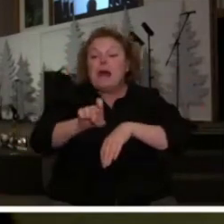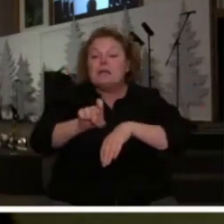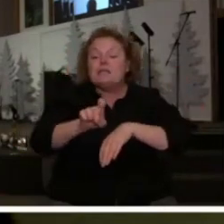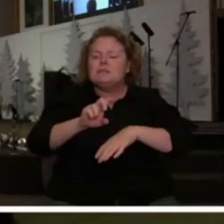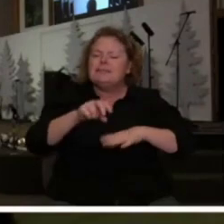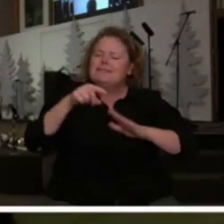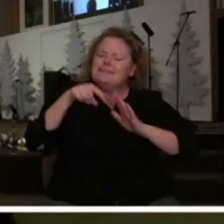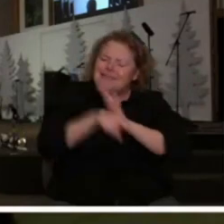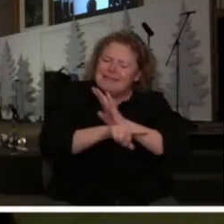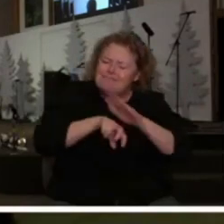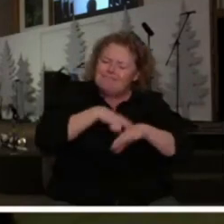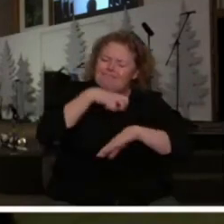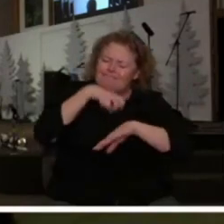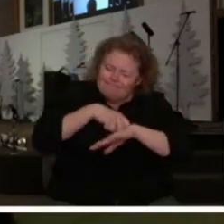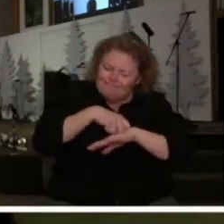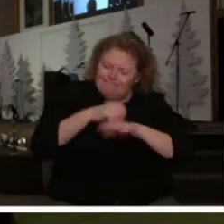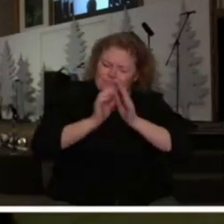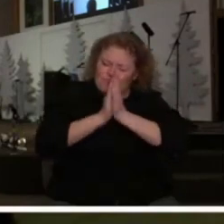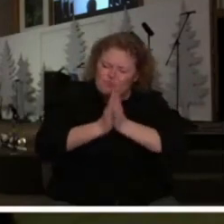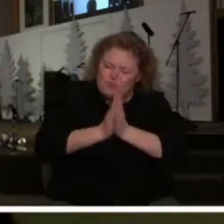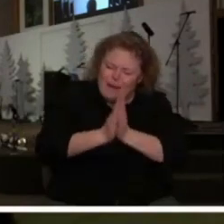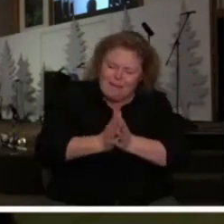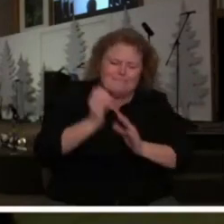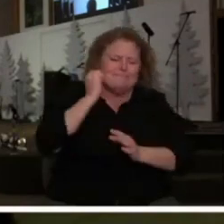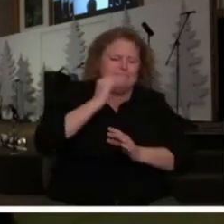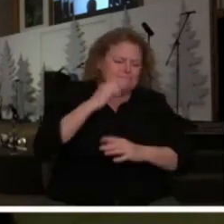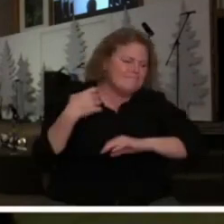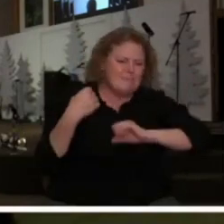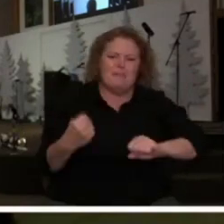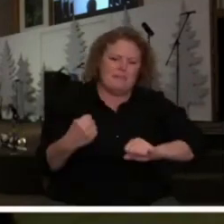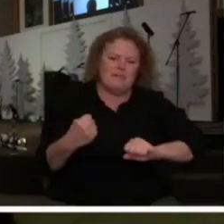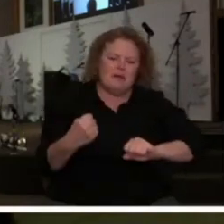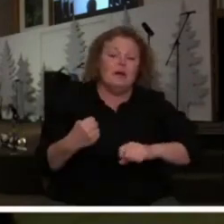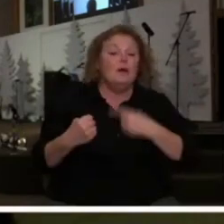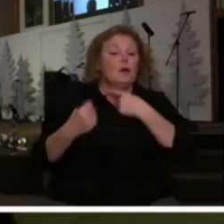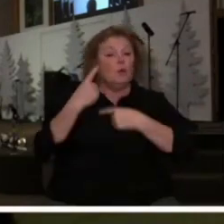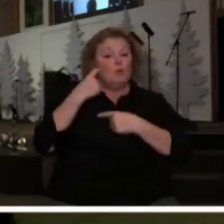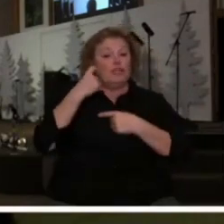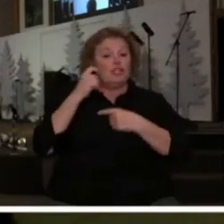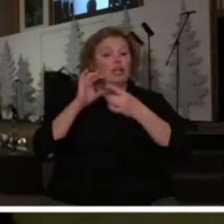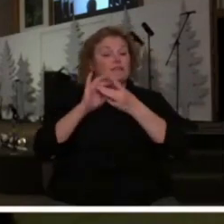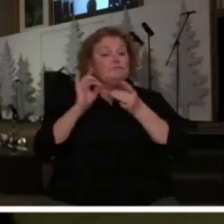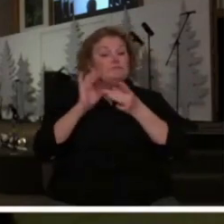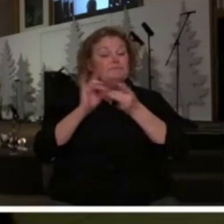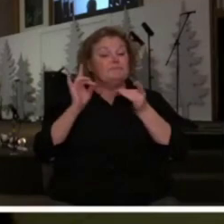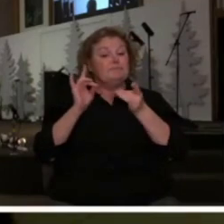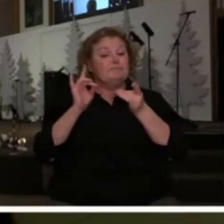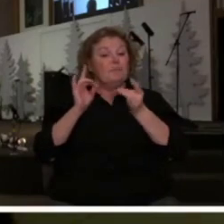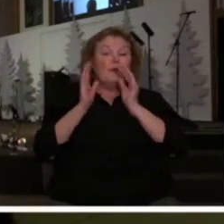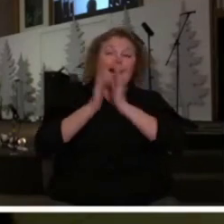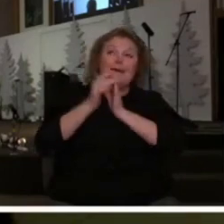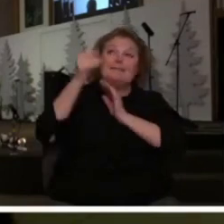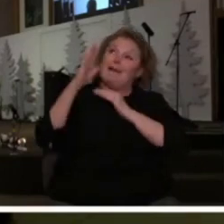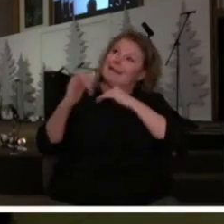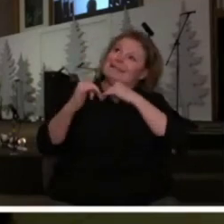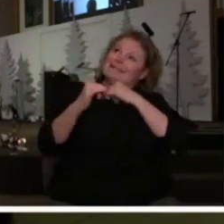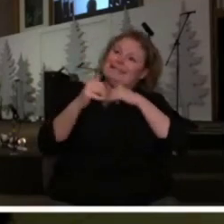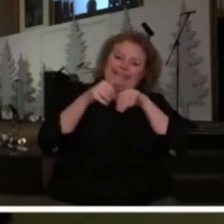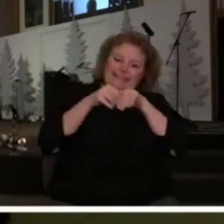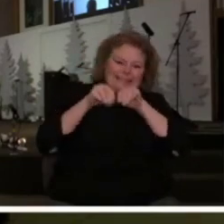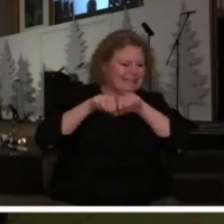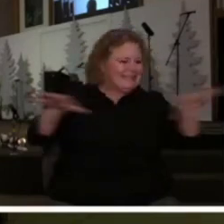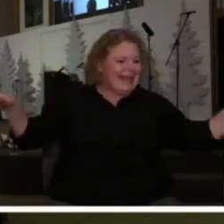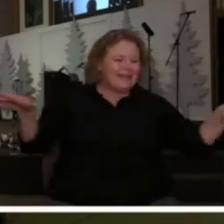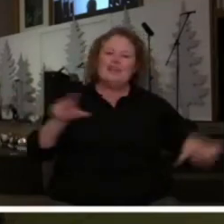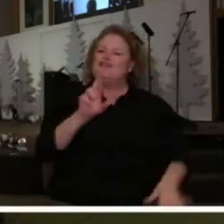of prayer than we've ever been in before we just sang a song about sending revival and we